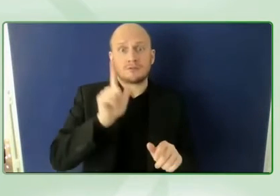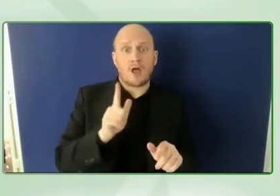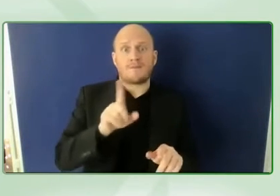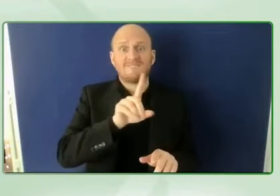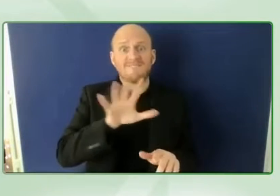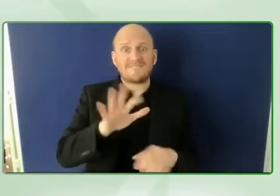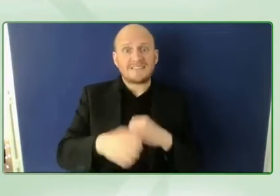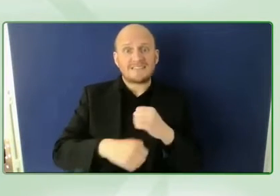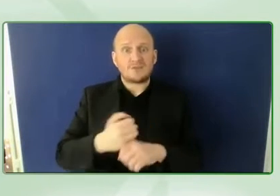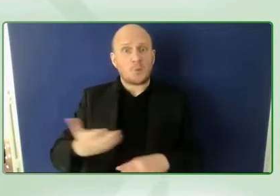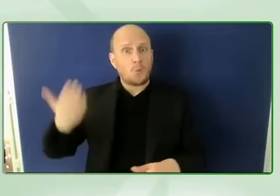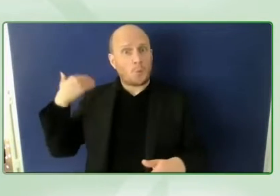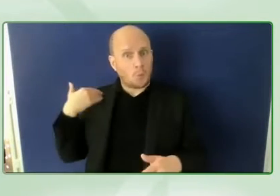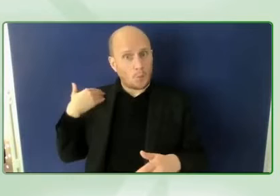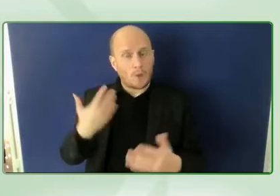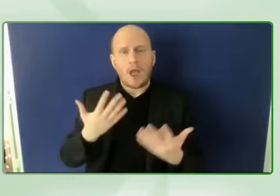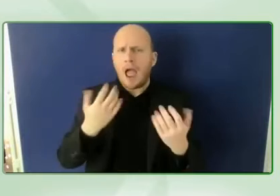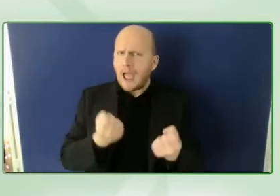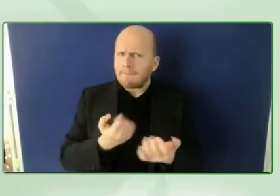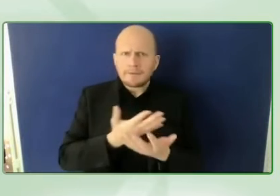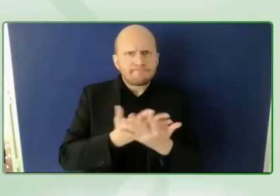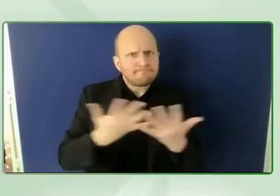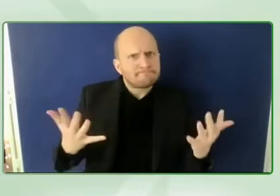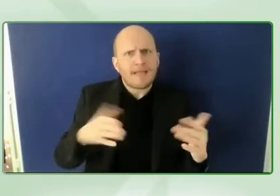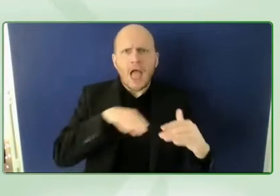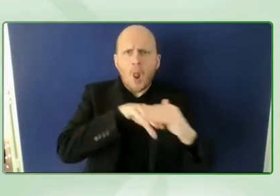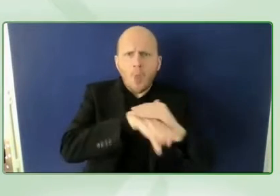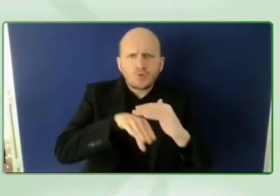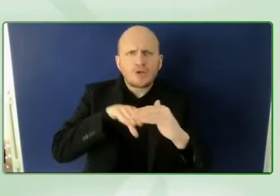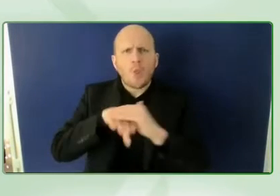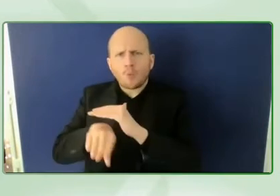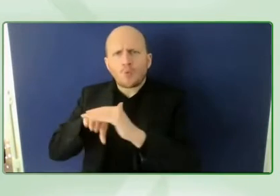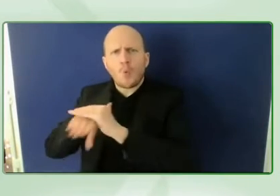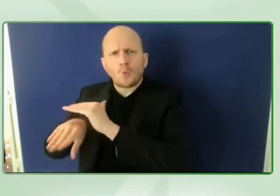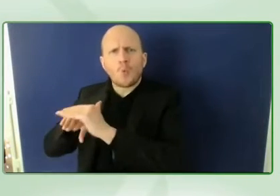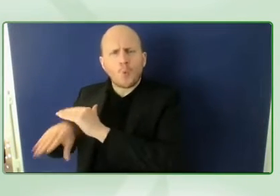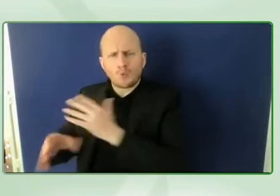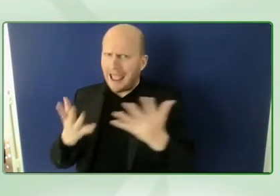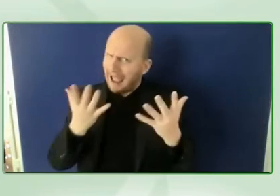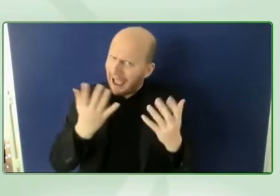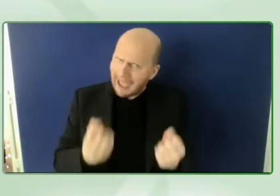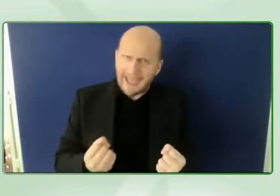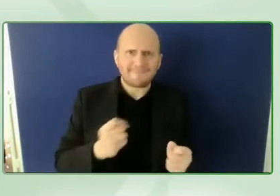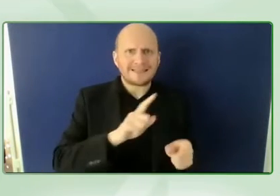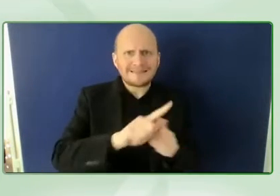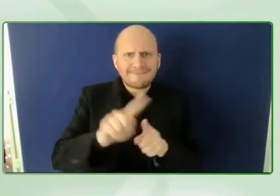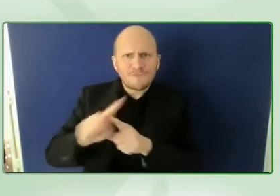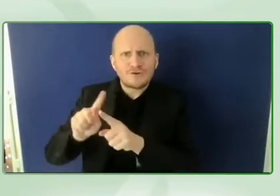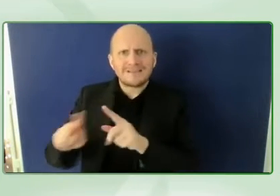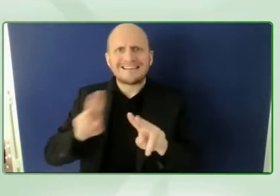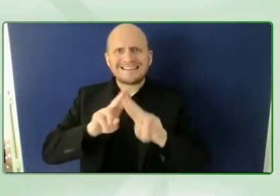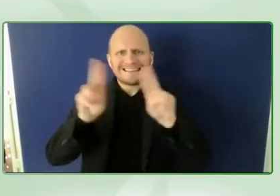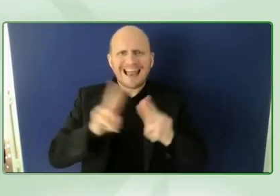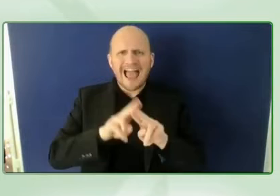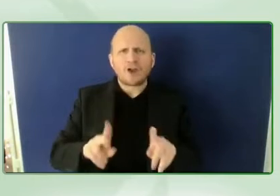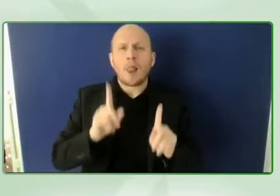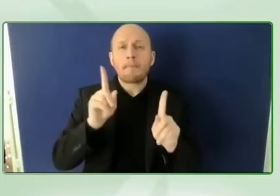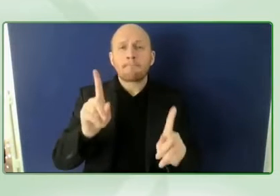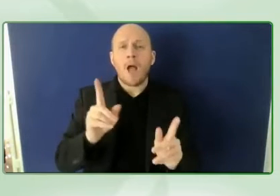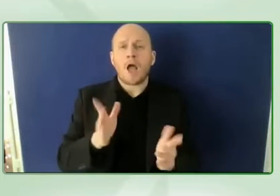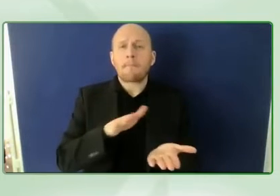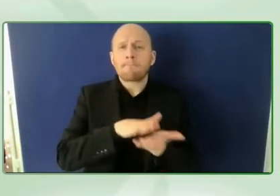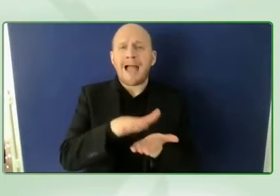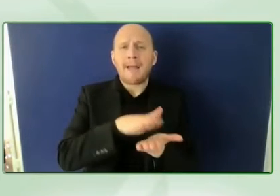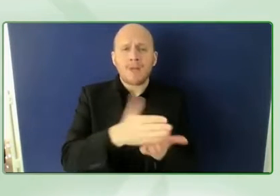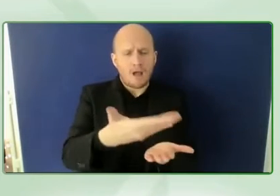inclusion in various other international instruments but what we do find is that the words on paper are not enough continuous uh effort